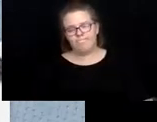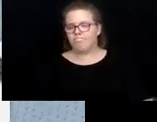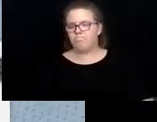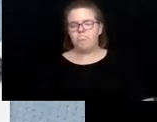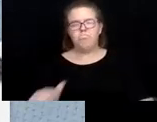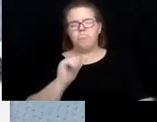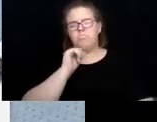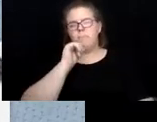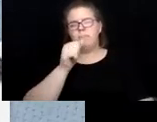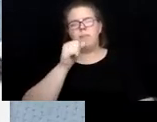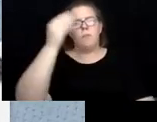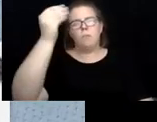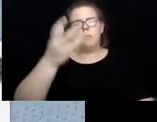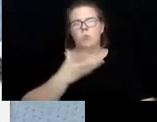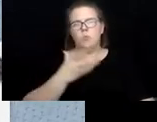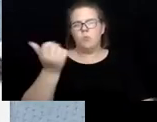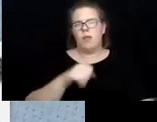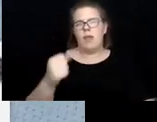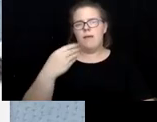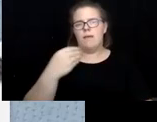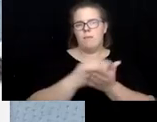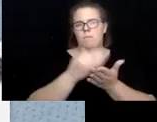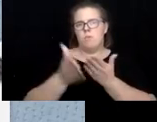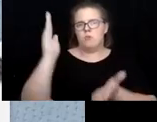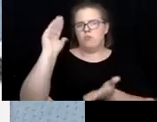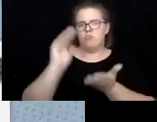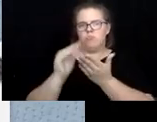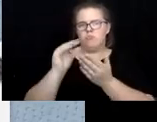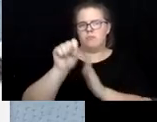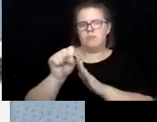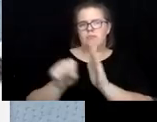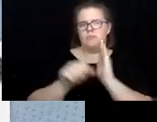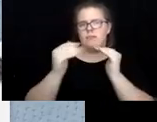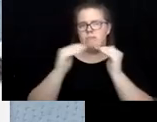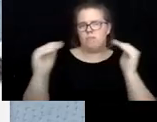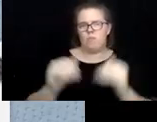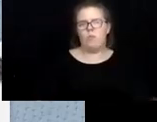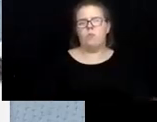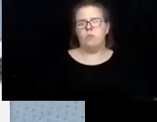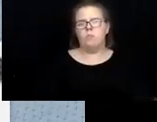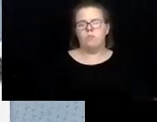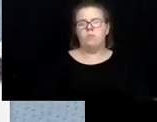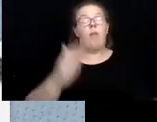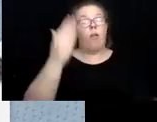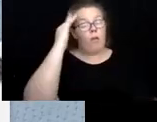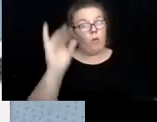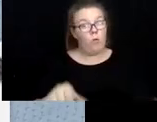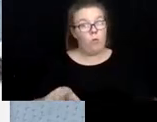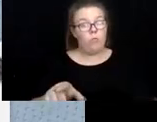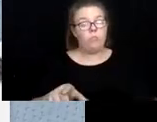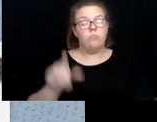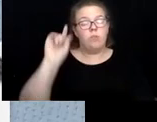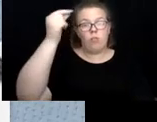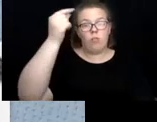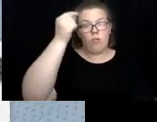been advised of any reduction at the state level. I do know that the governor